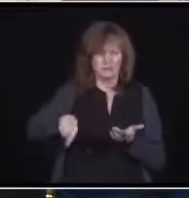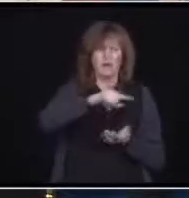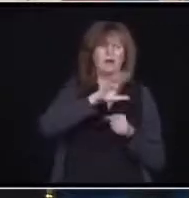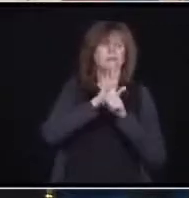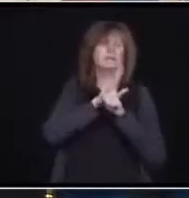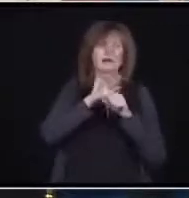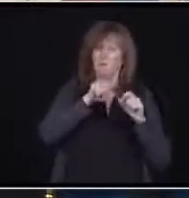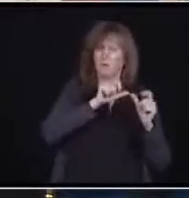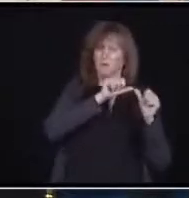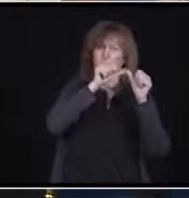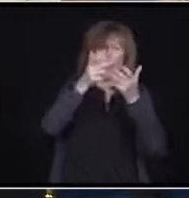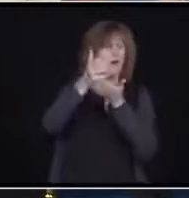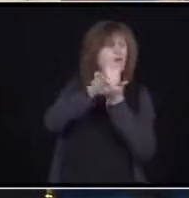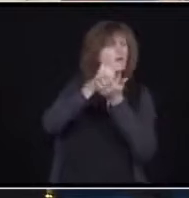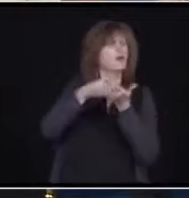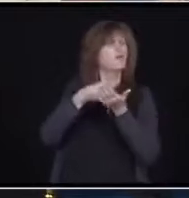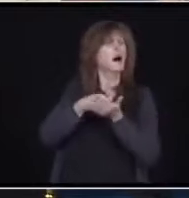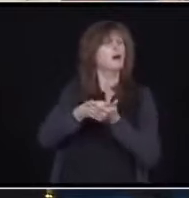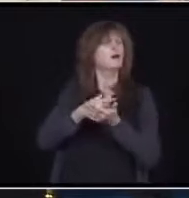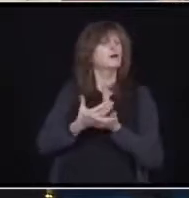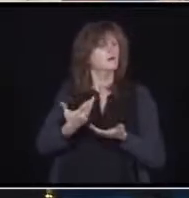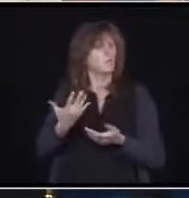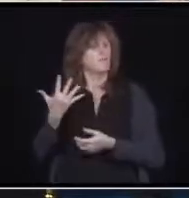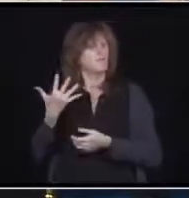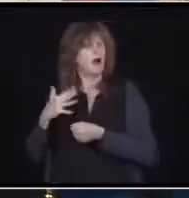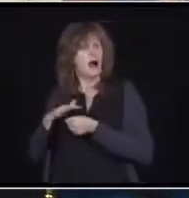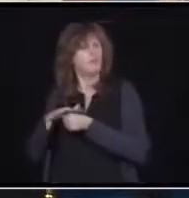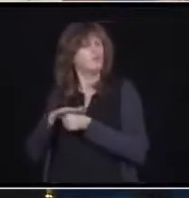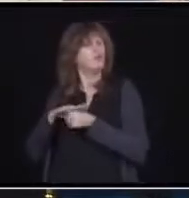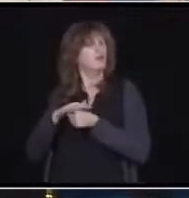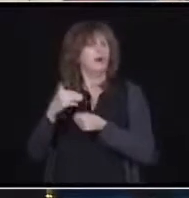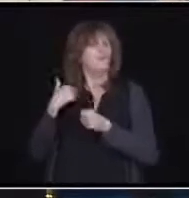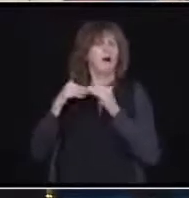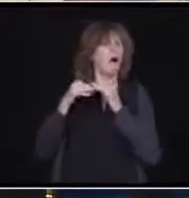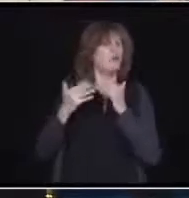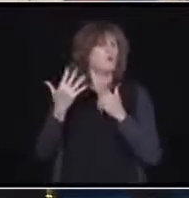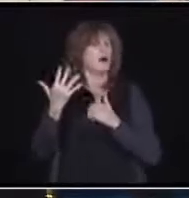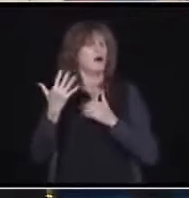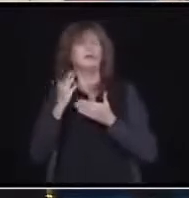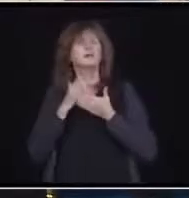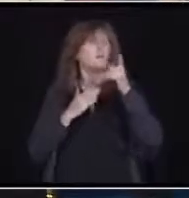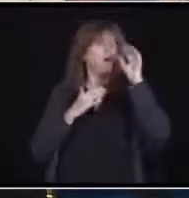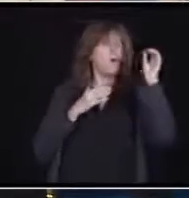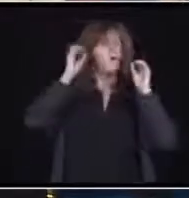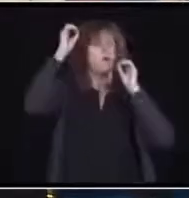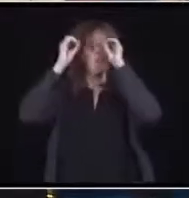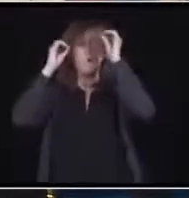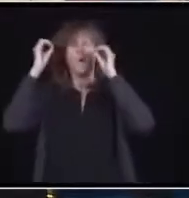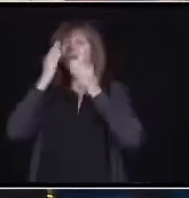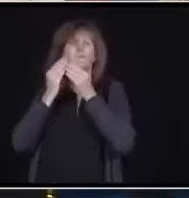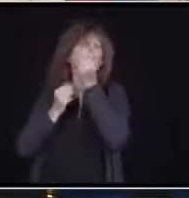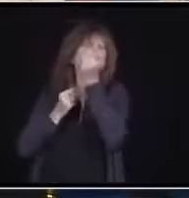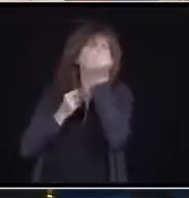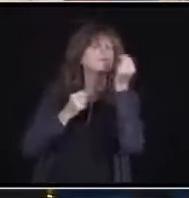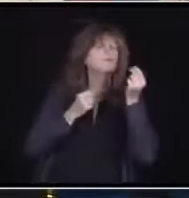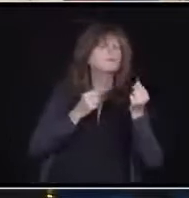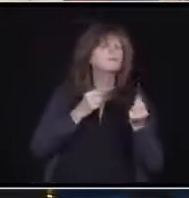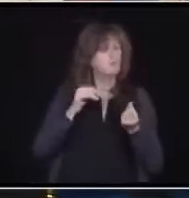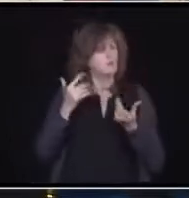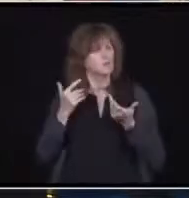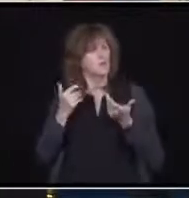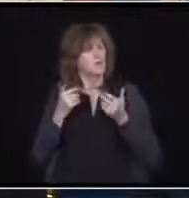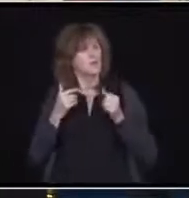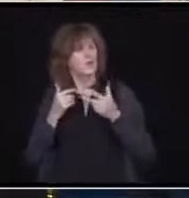there's five with less than five of them, I'm not mistaken, cases. So we have to differentiate between the Ottawa, Toronto and Peel versus